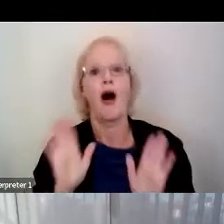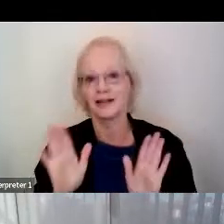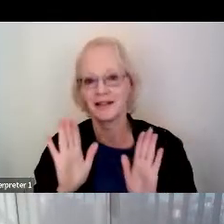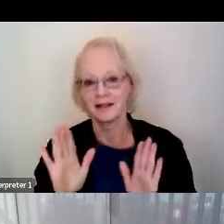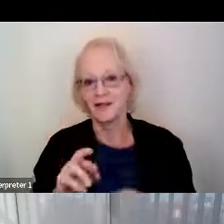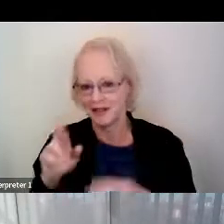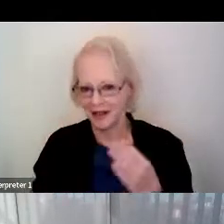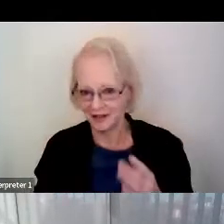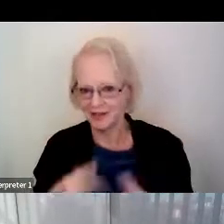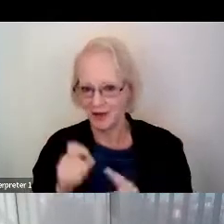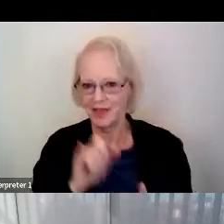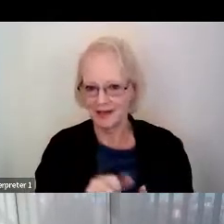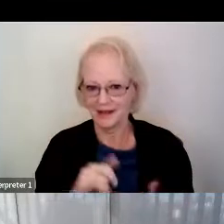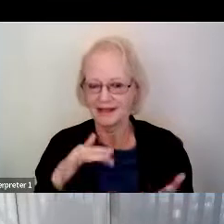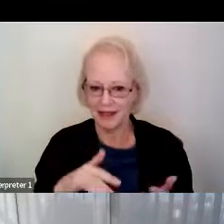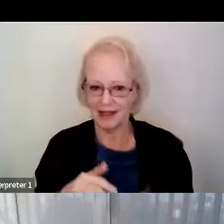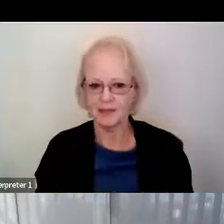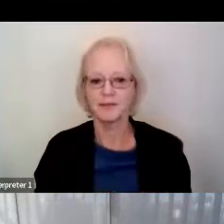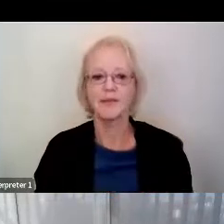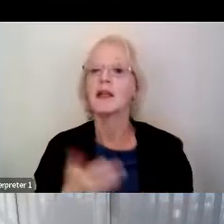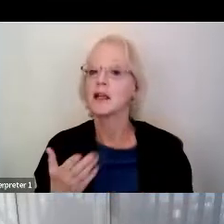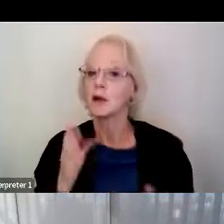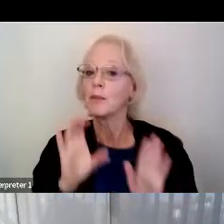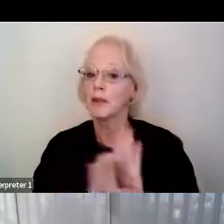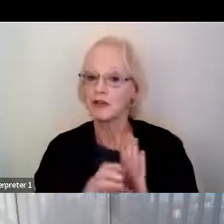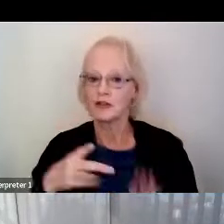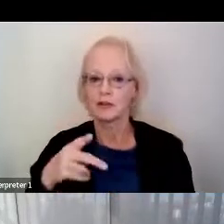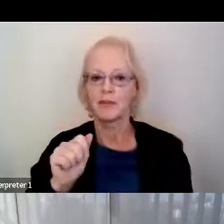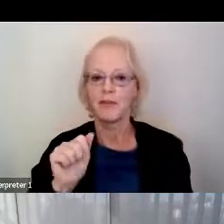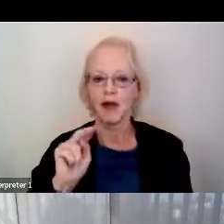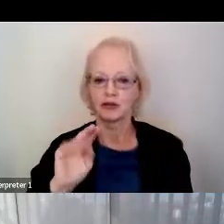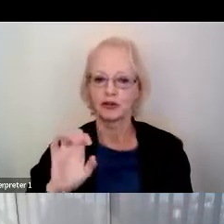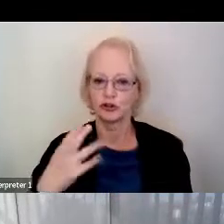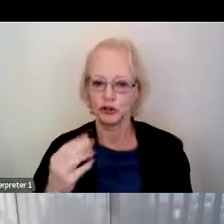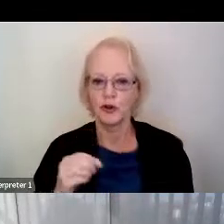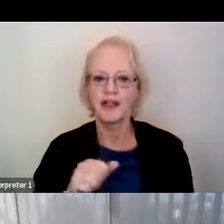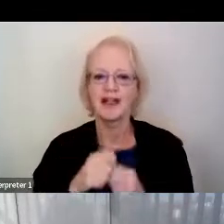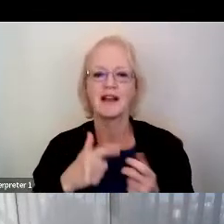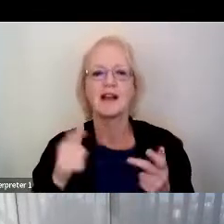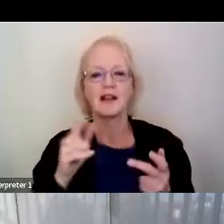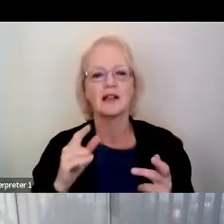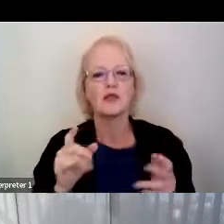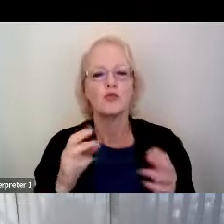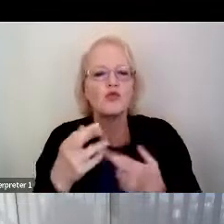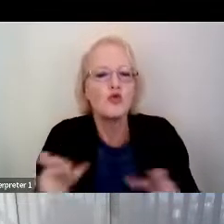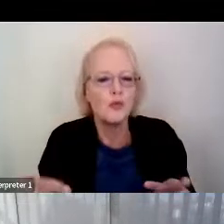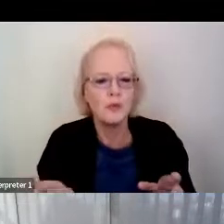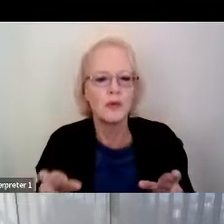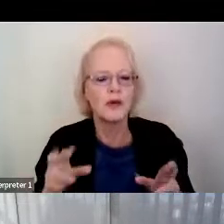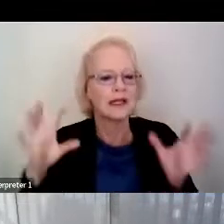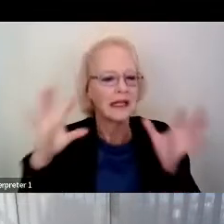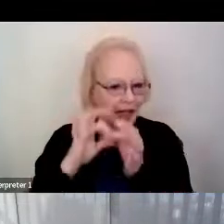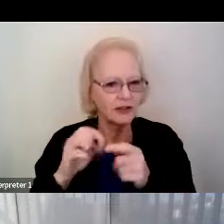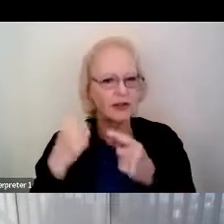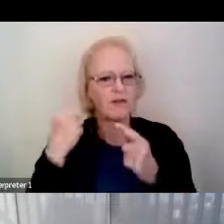Pancho in the recording session room, as you saw earlier. And he's sitting and waiting to be connected.